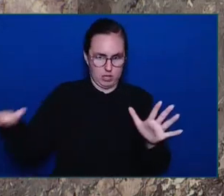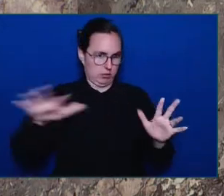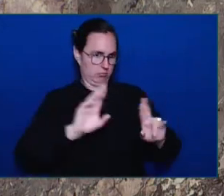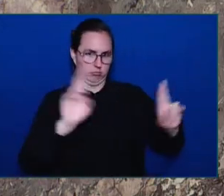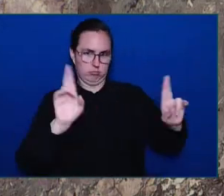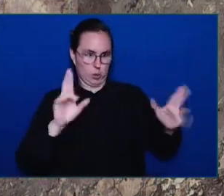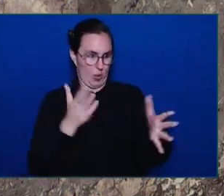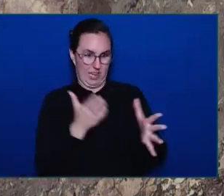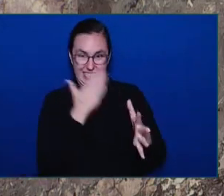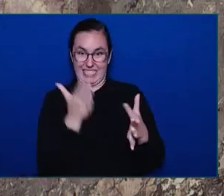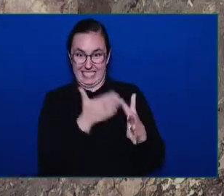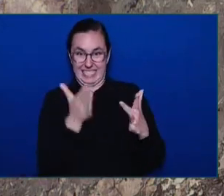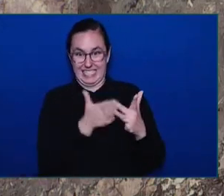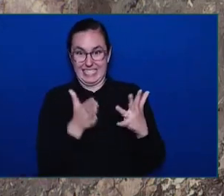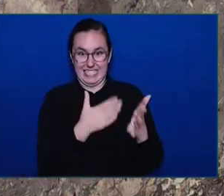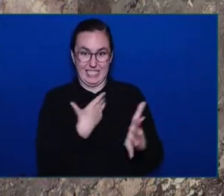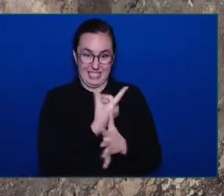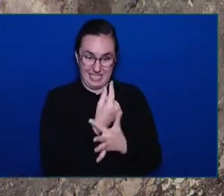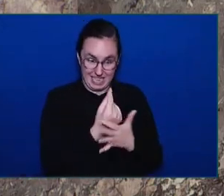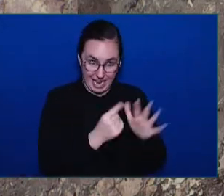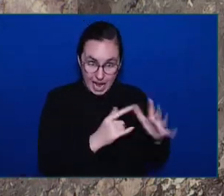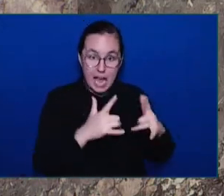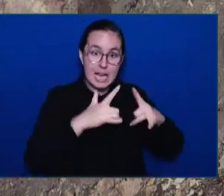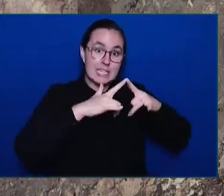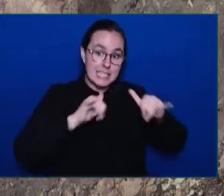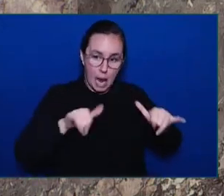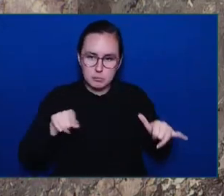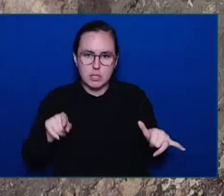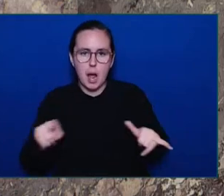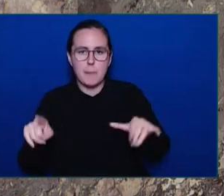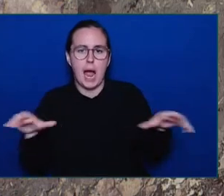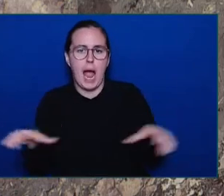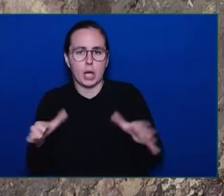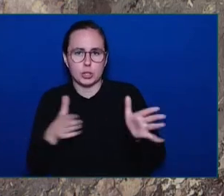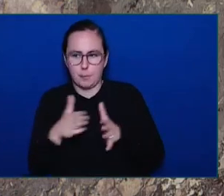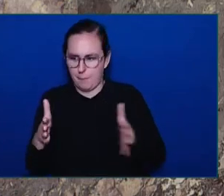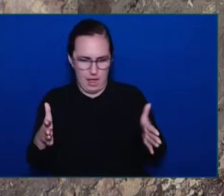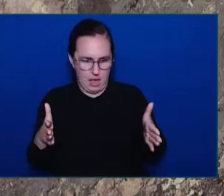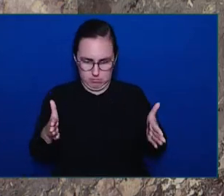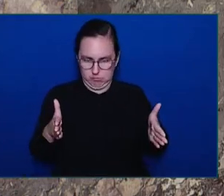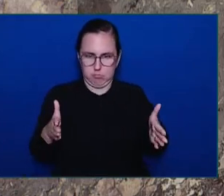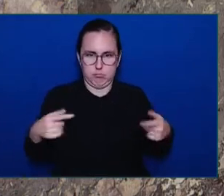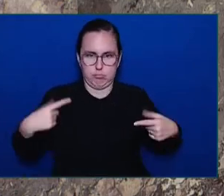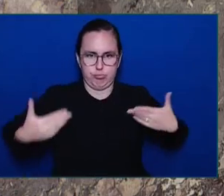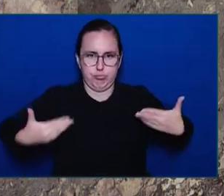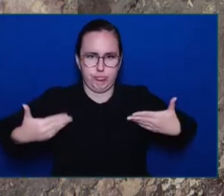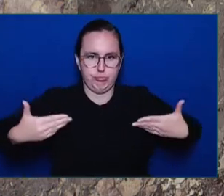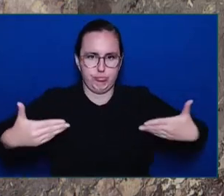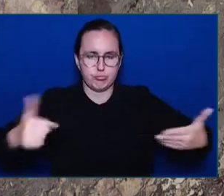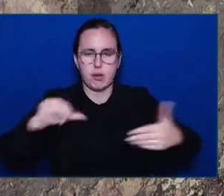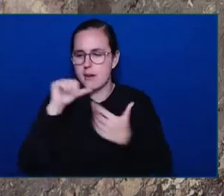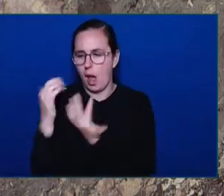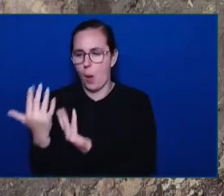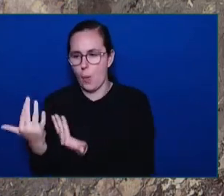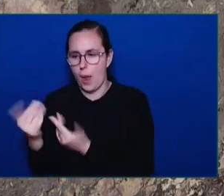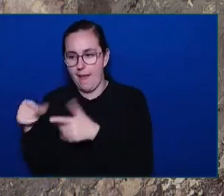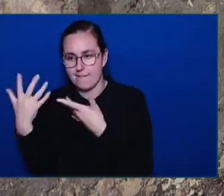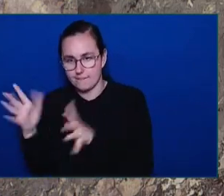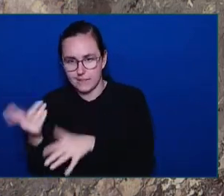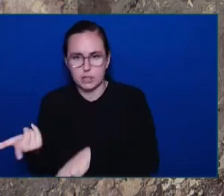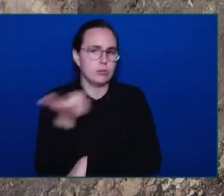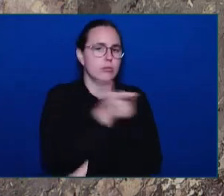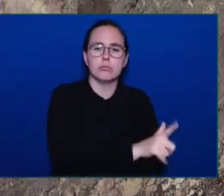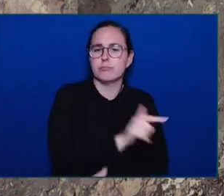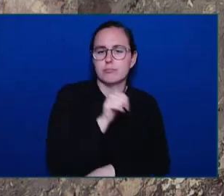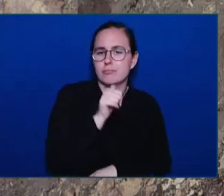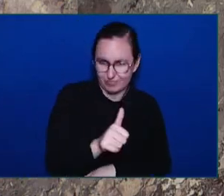plan, and steps are taken across all parts of government to have the services and supports in there while we undertake that big-picture work.